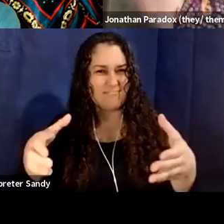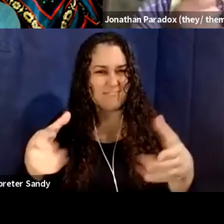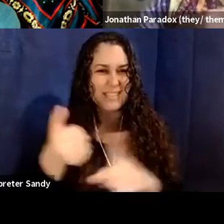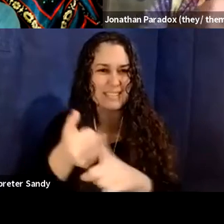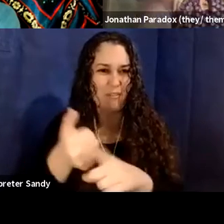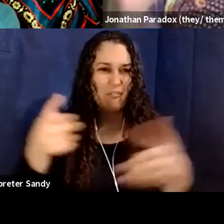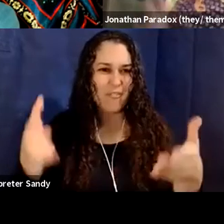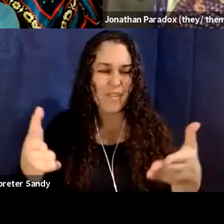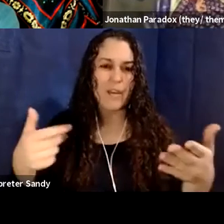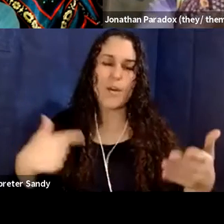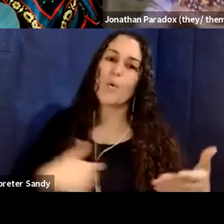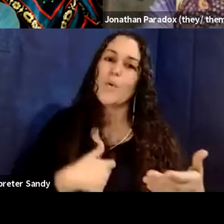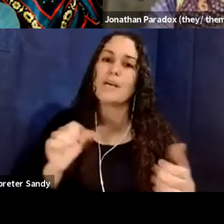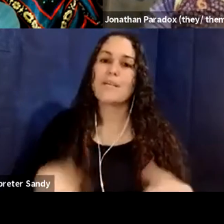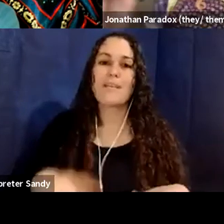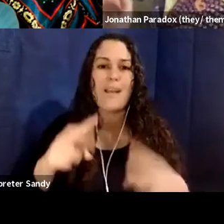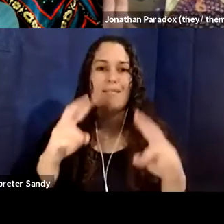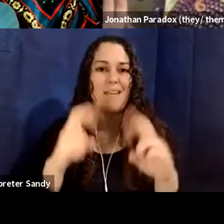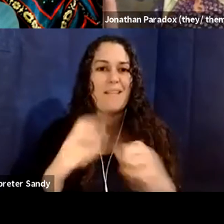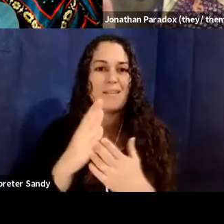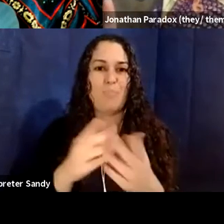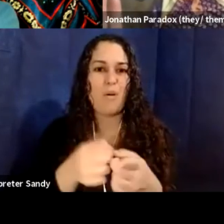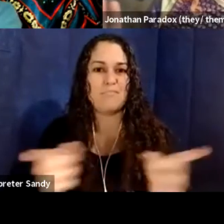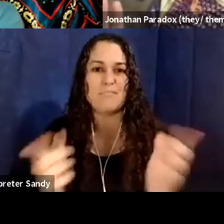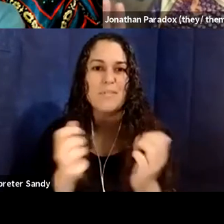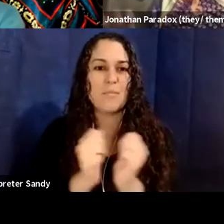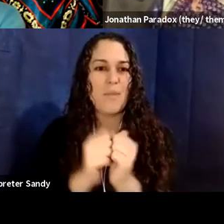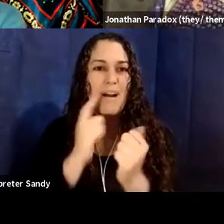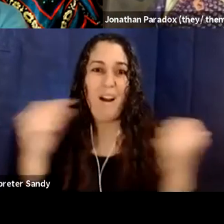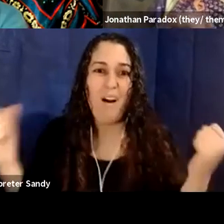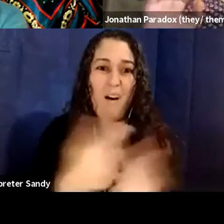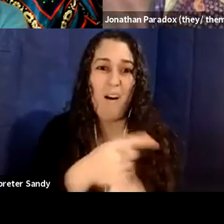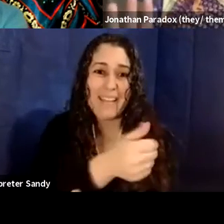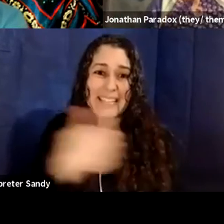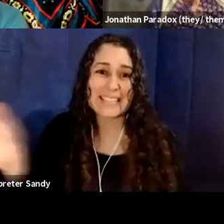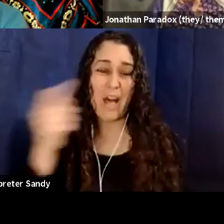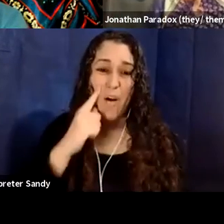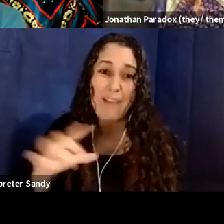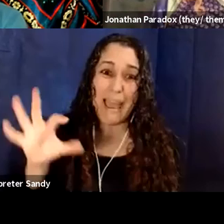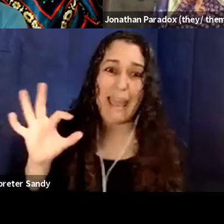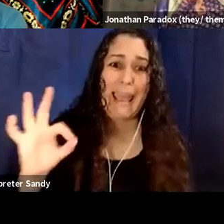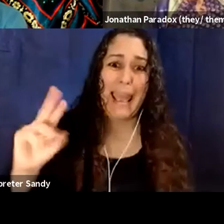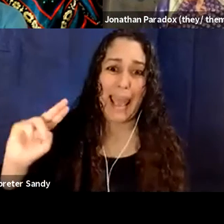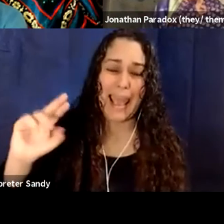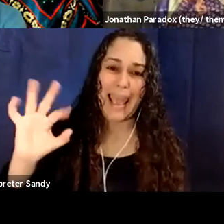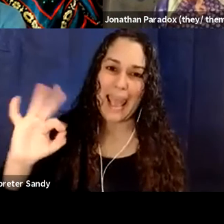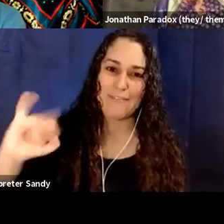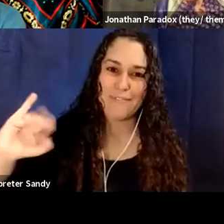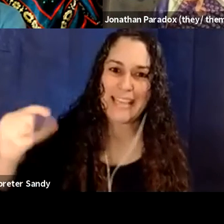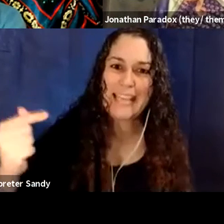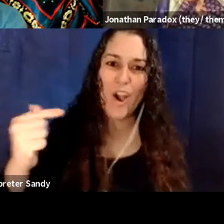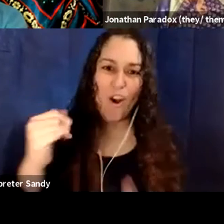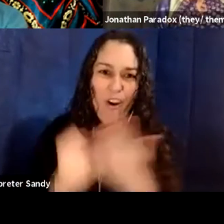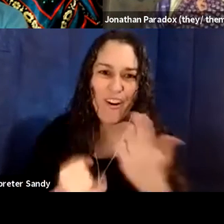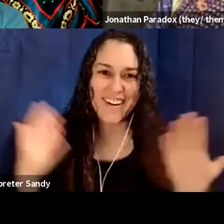could look at many different parts of this, but this, it's all, it's all effing art. Um, that's part of my, my, my justice